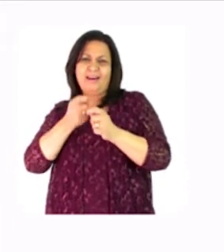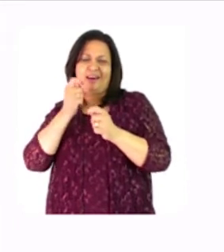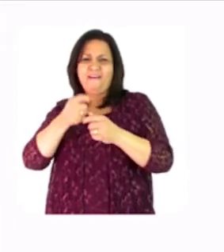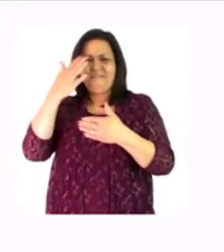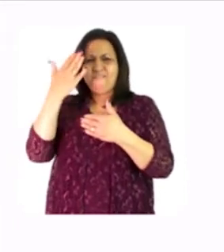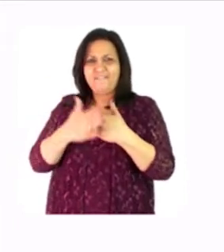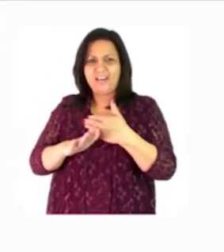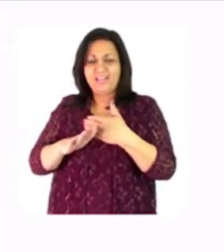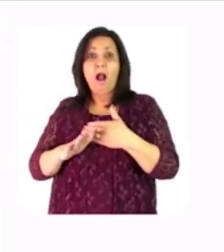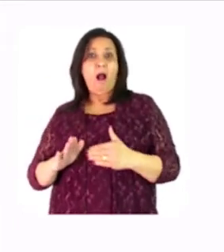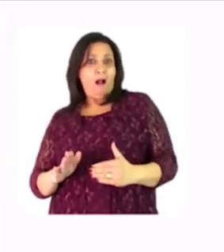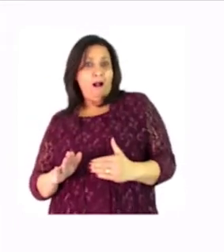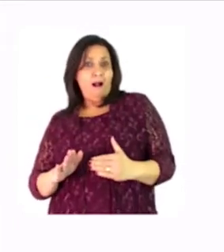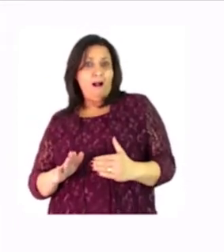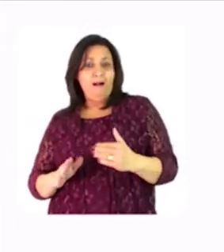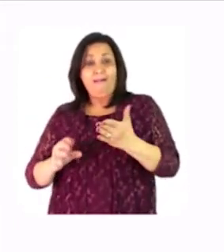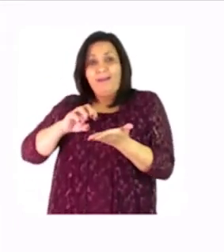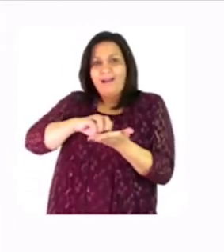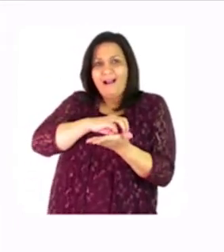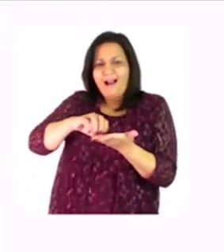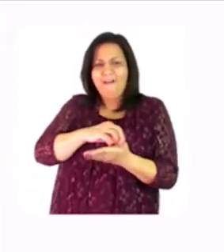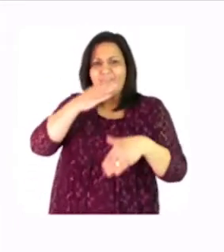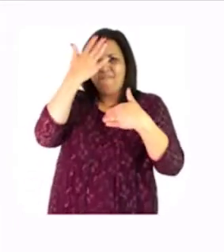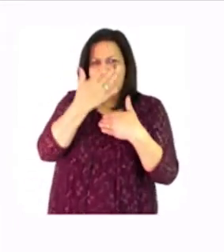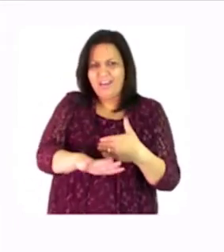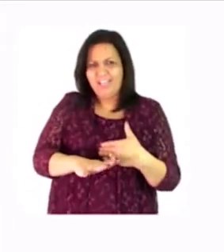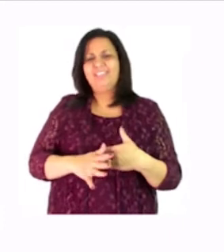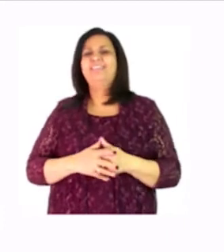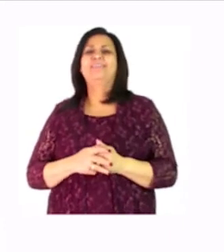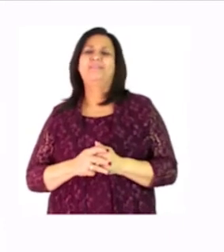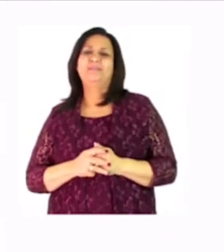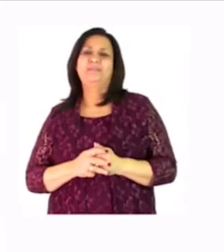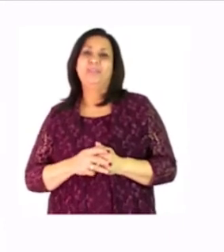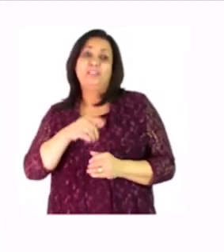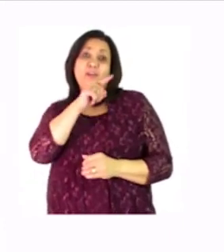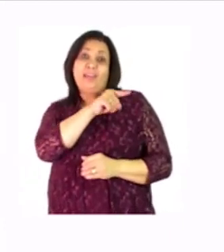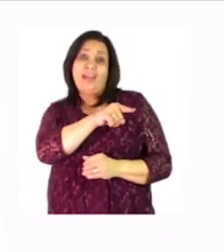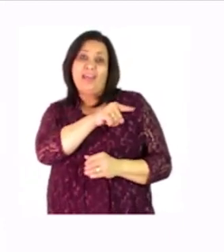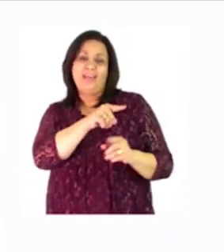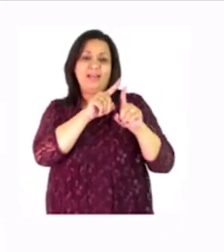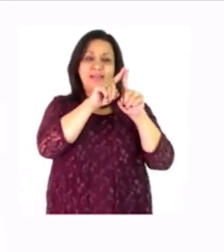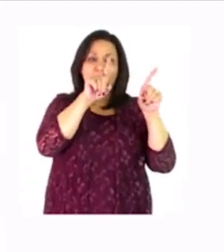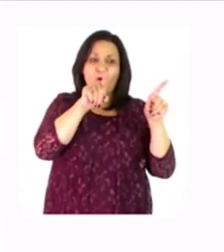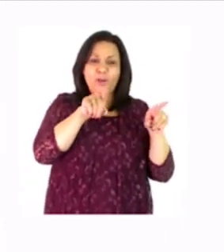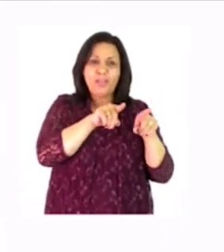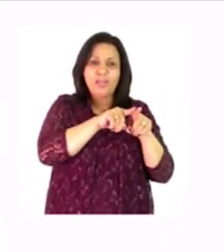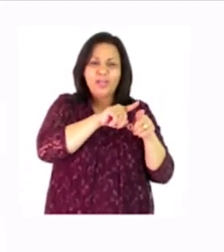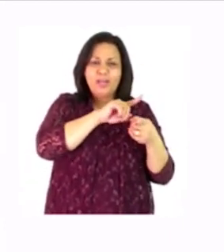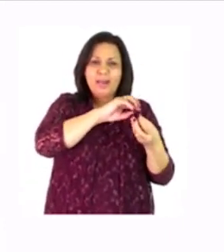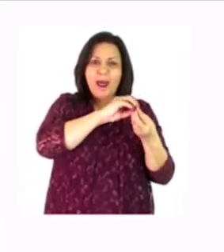is done so the picture right at the beginning of the second row is